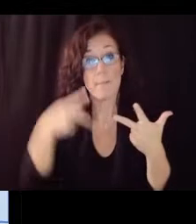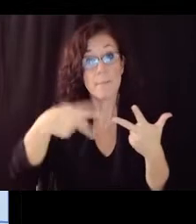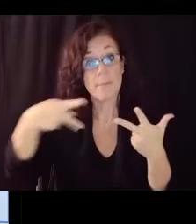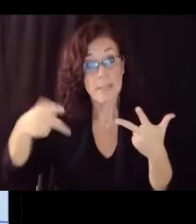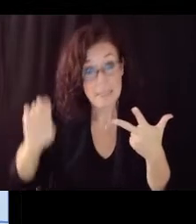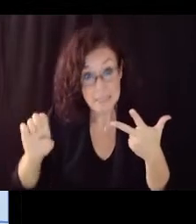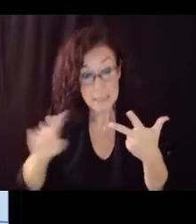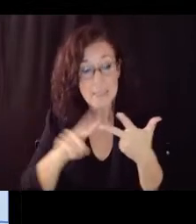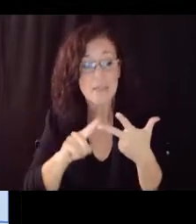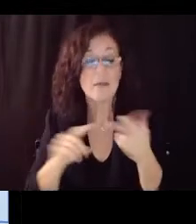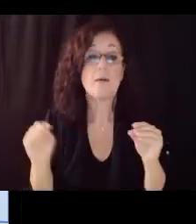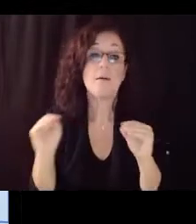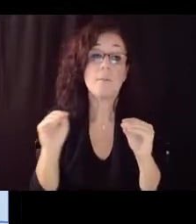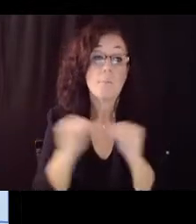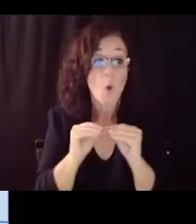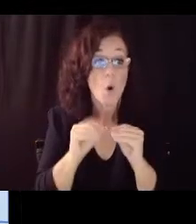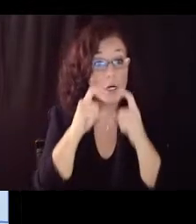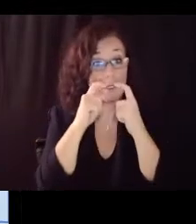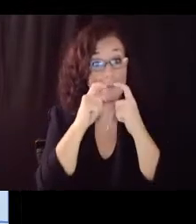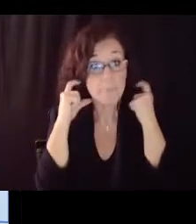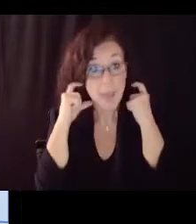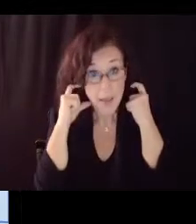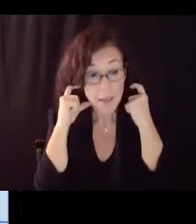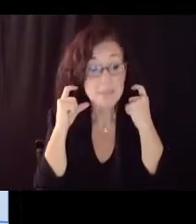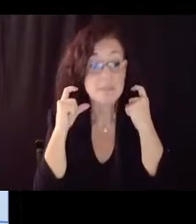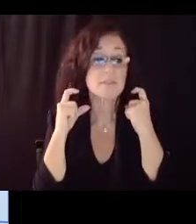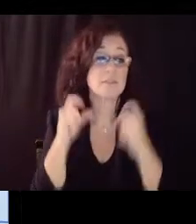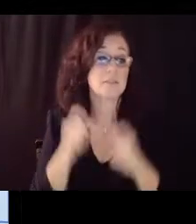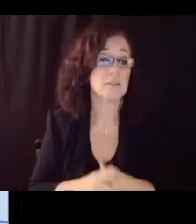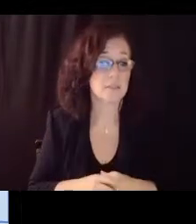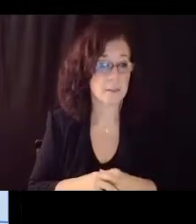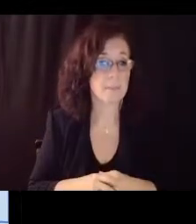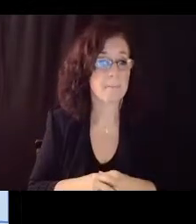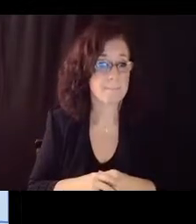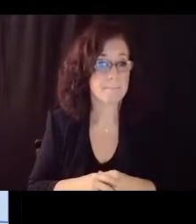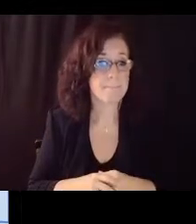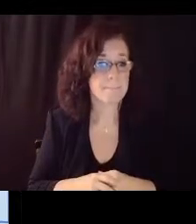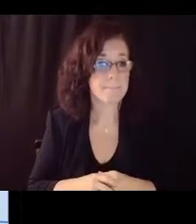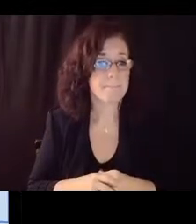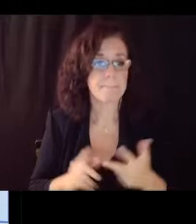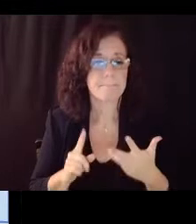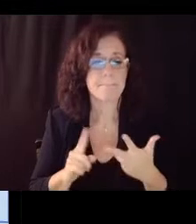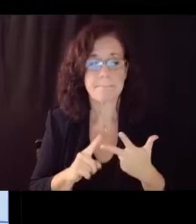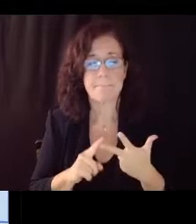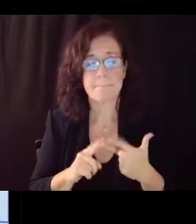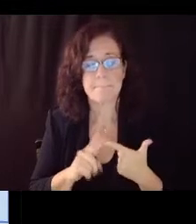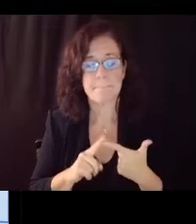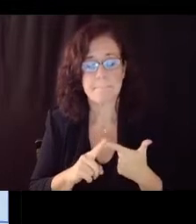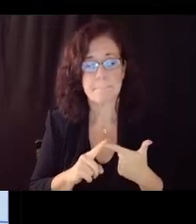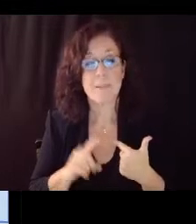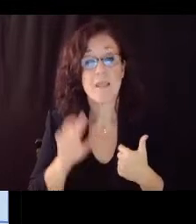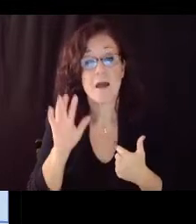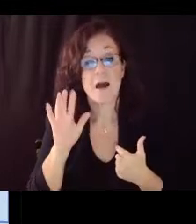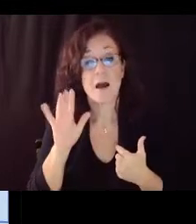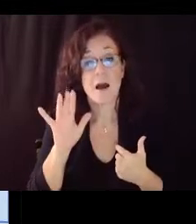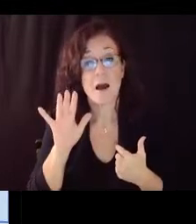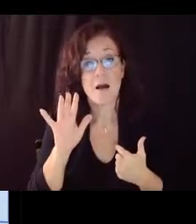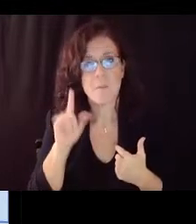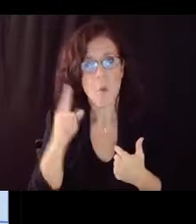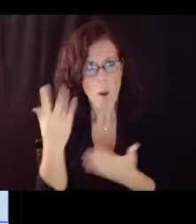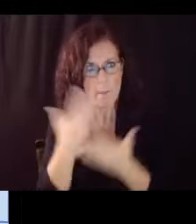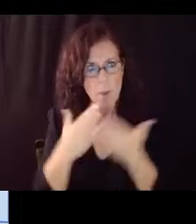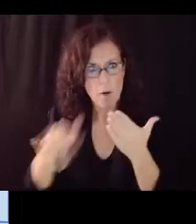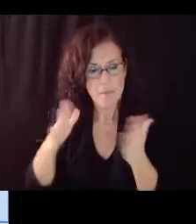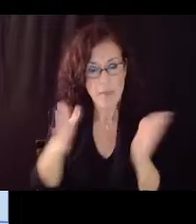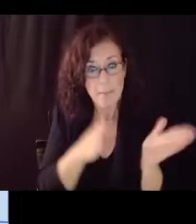masks and one of the important aspects of this new plan is that every school needs to